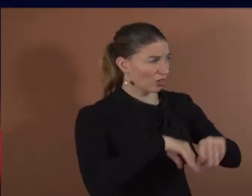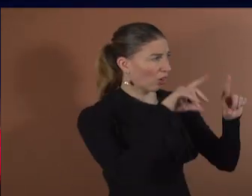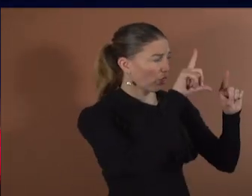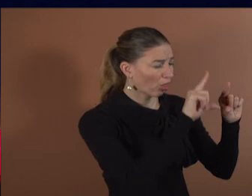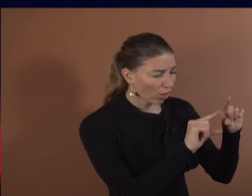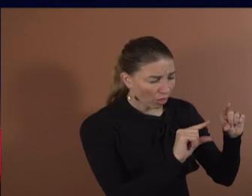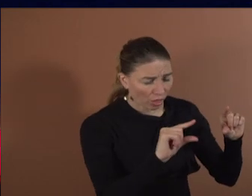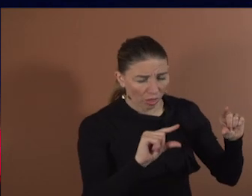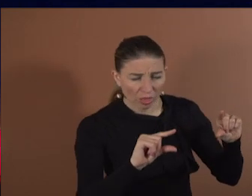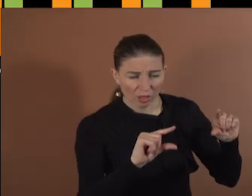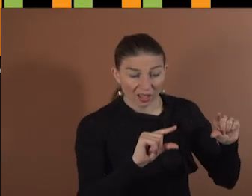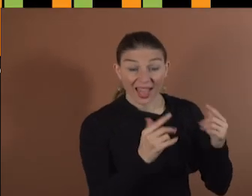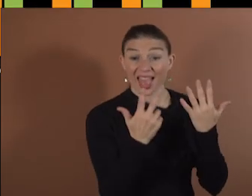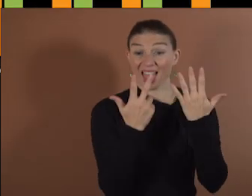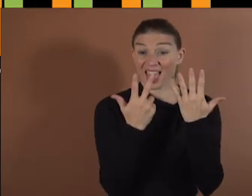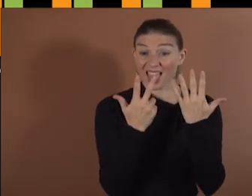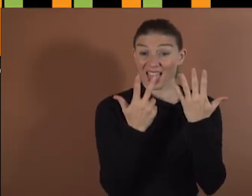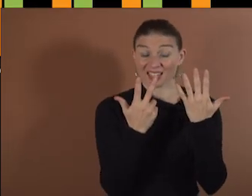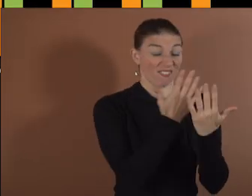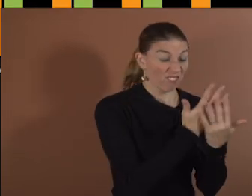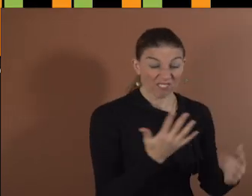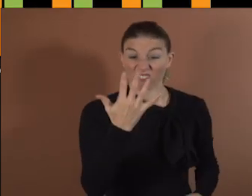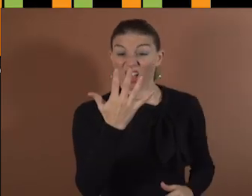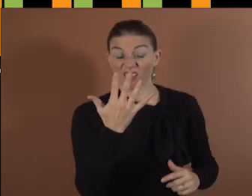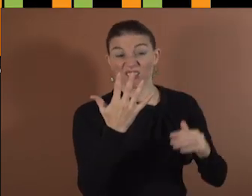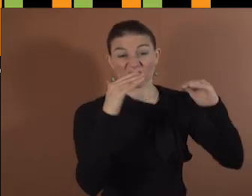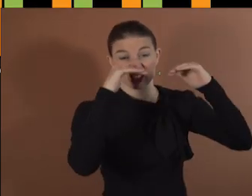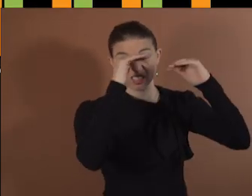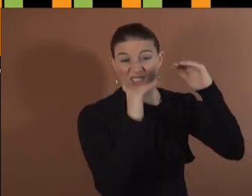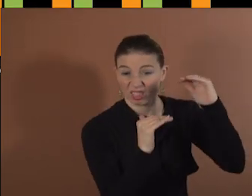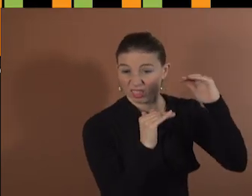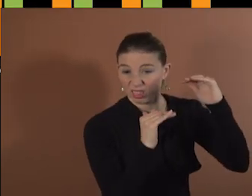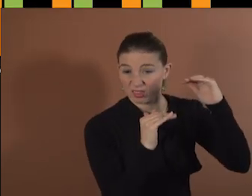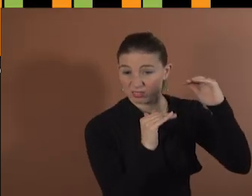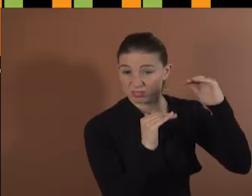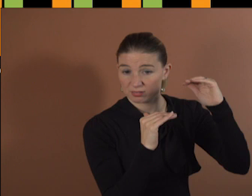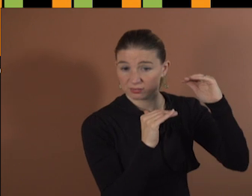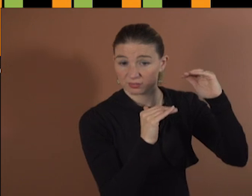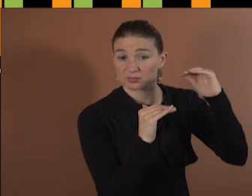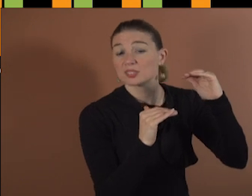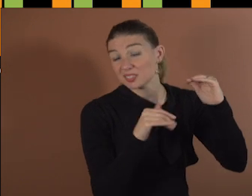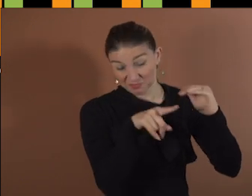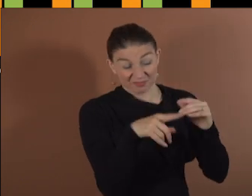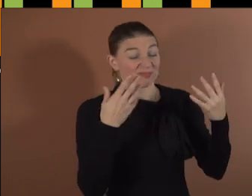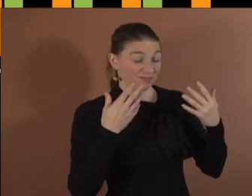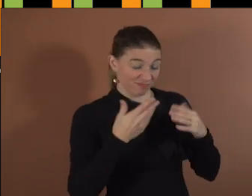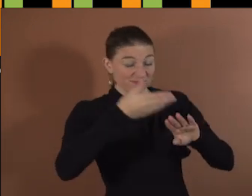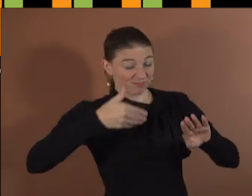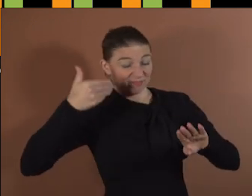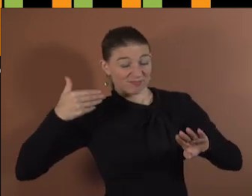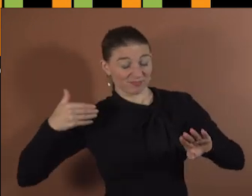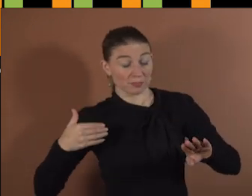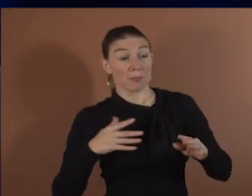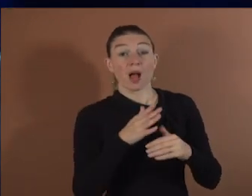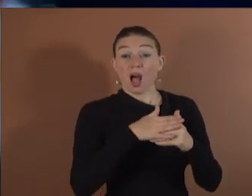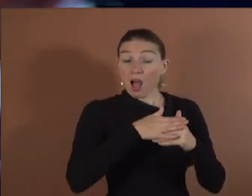five out of eight patients, and this on top and beyond what has been done with them before. Based on these astonishing